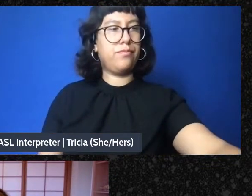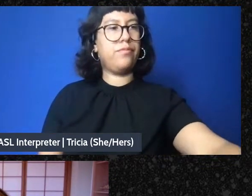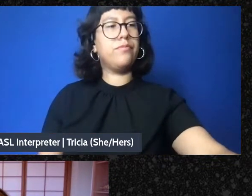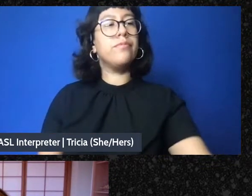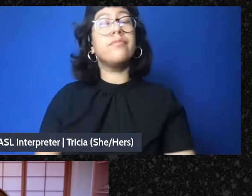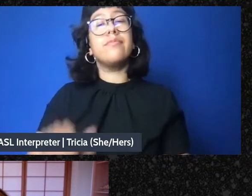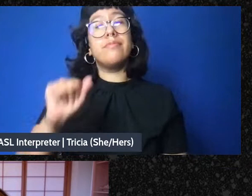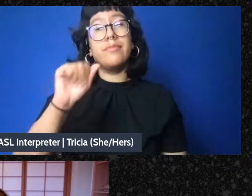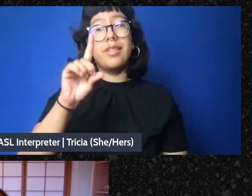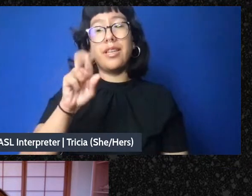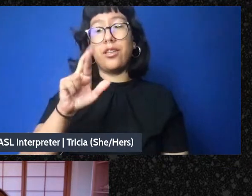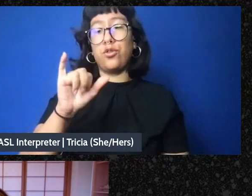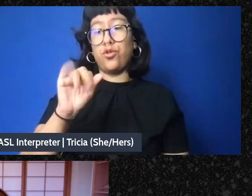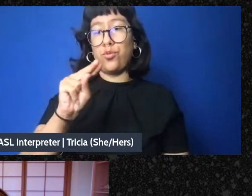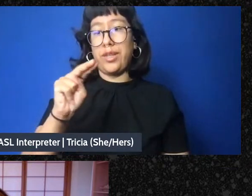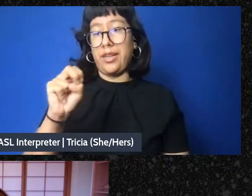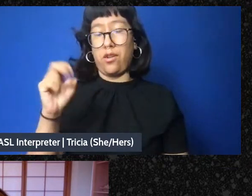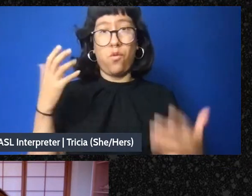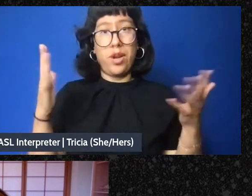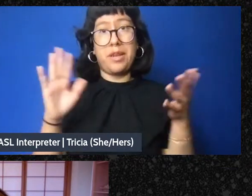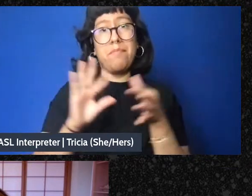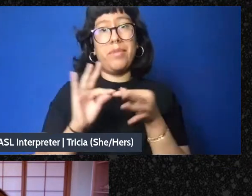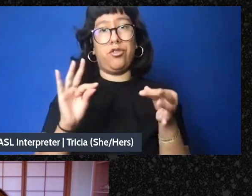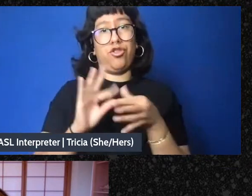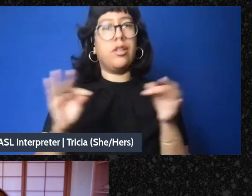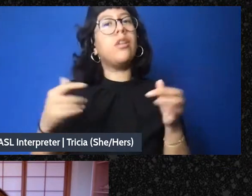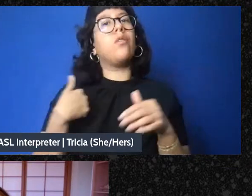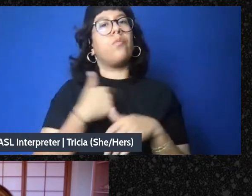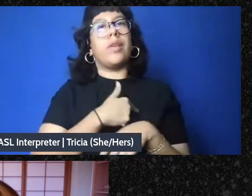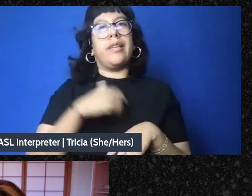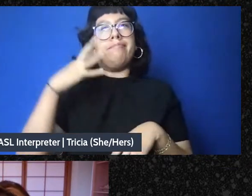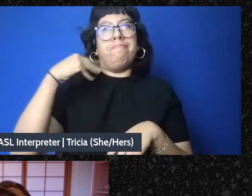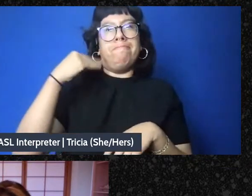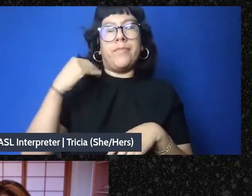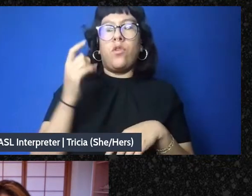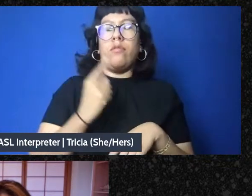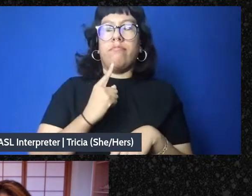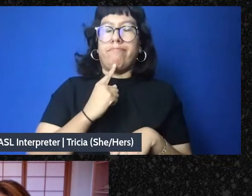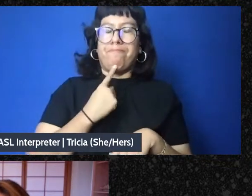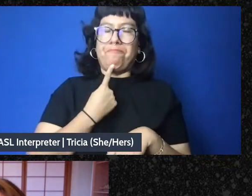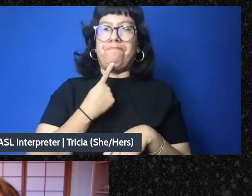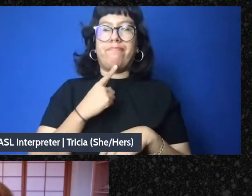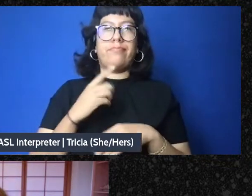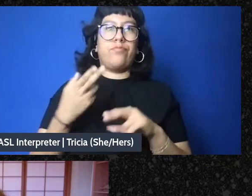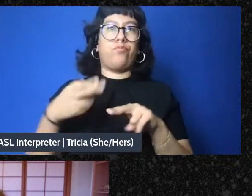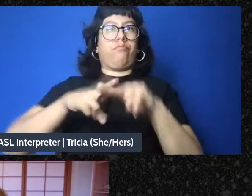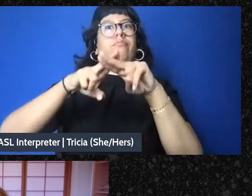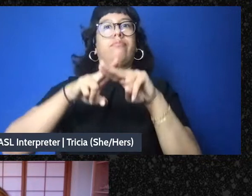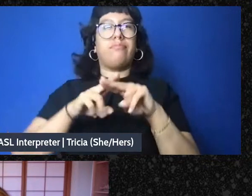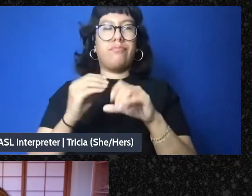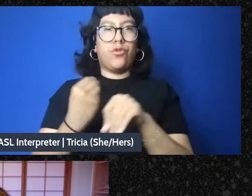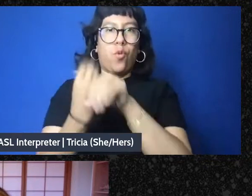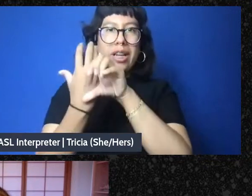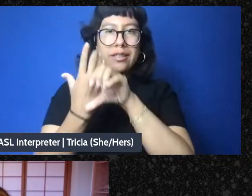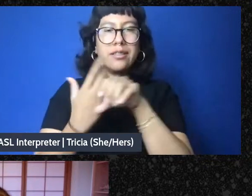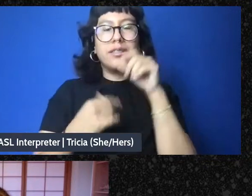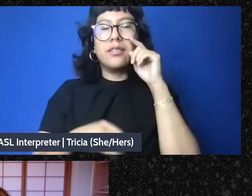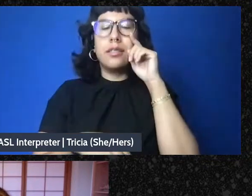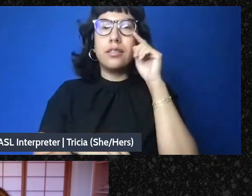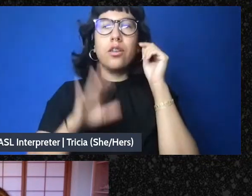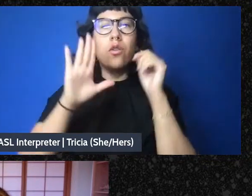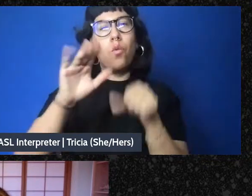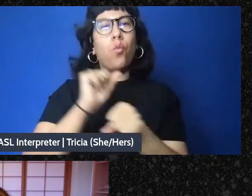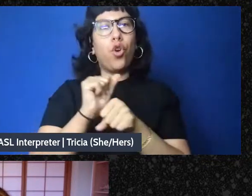mentioned, we are in a period of acute crises and your work, Naomi, has such an immense